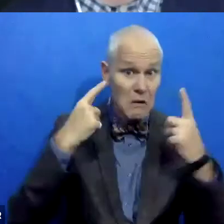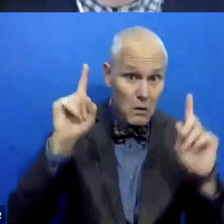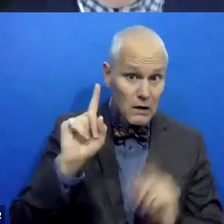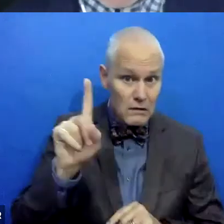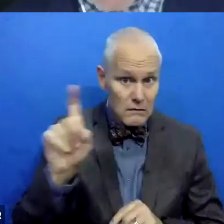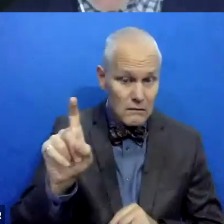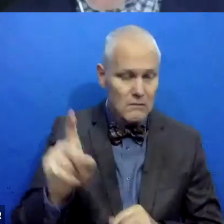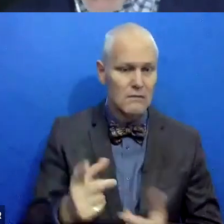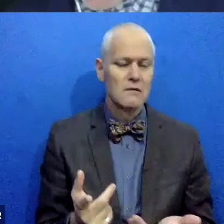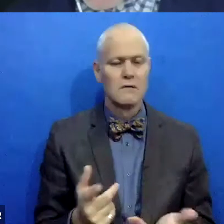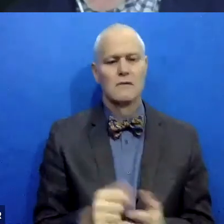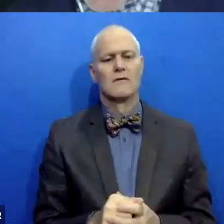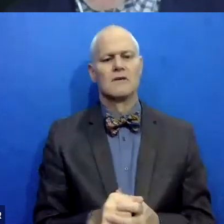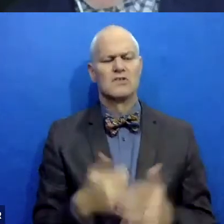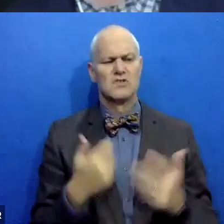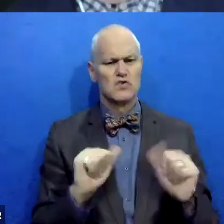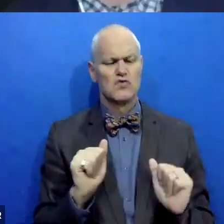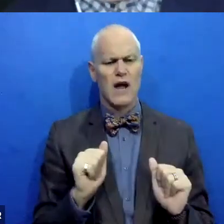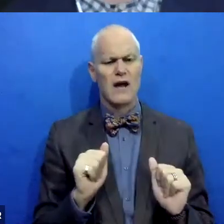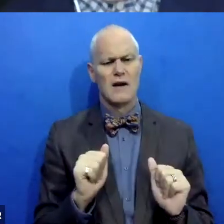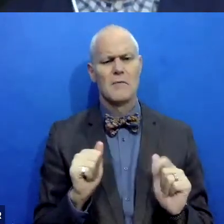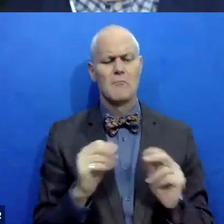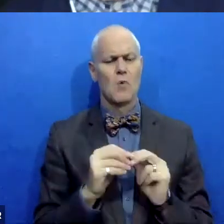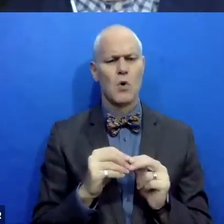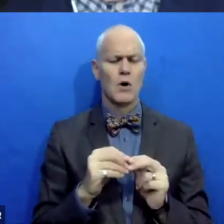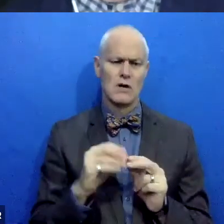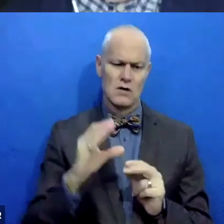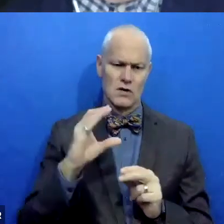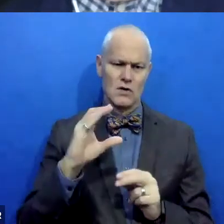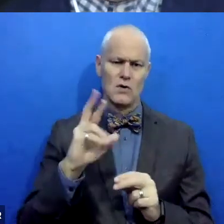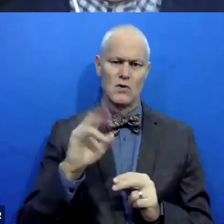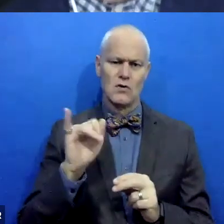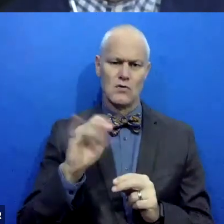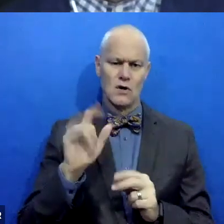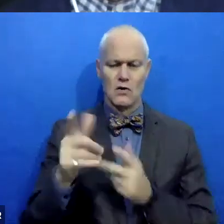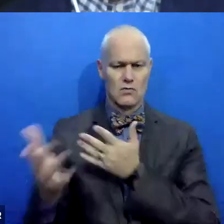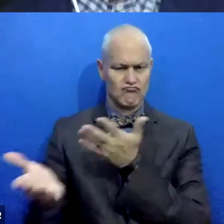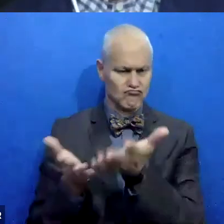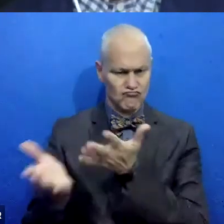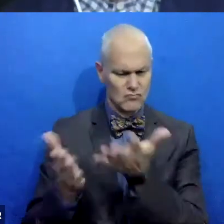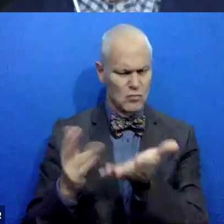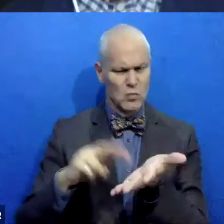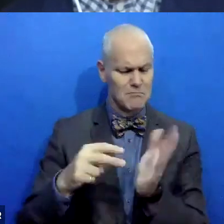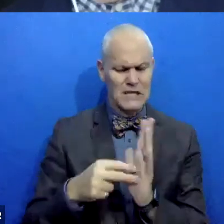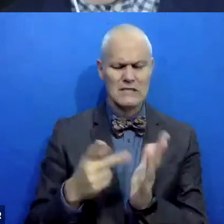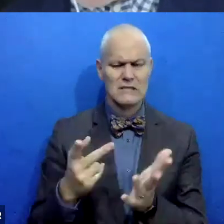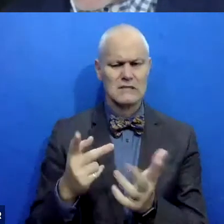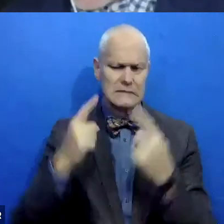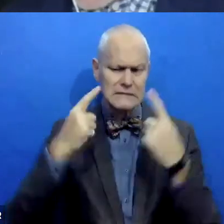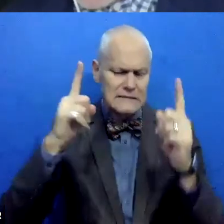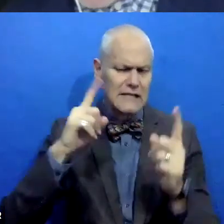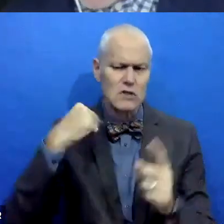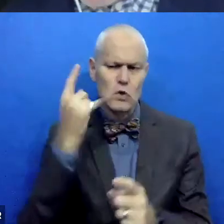with in the moment, try to, try to do some critical dialogue with other folks around what that means, what will it look like to you when it works?